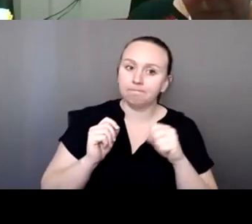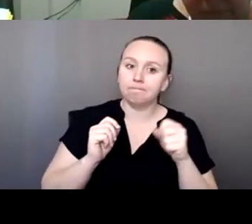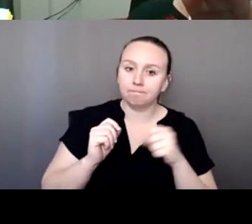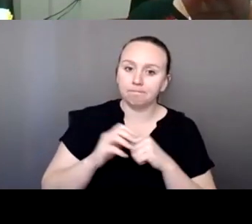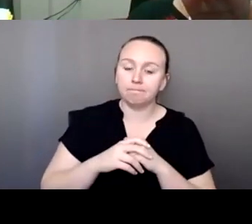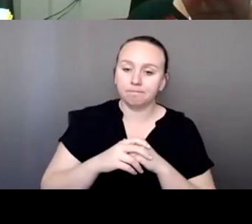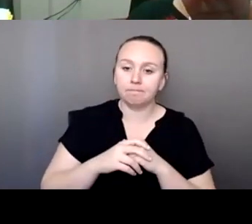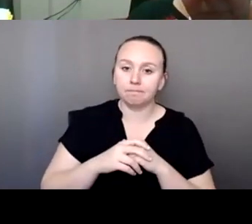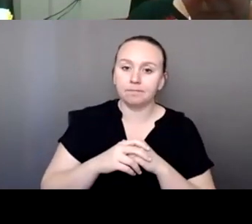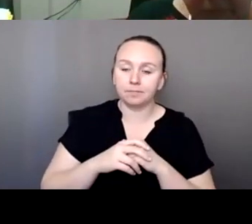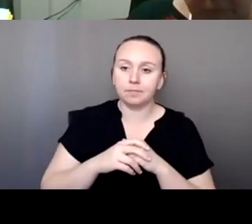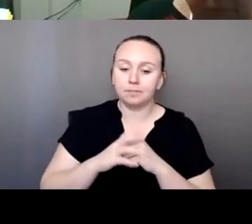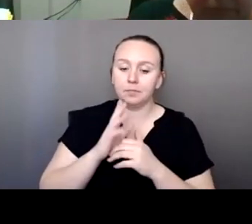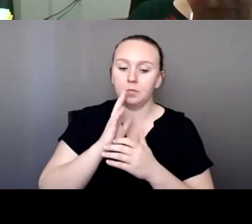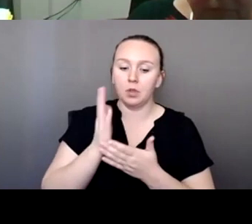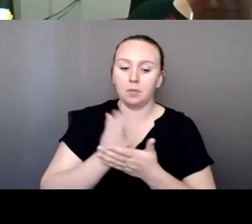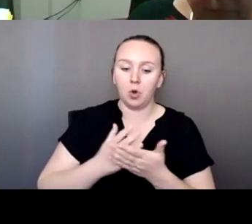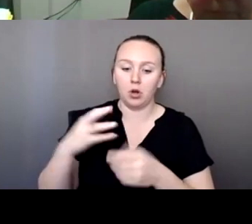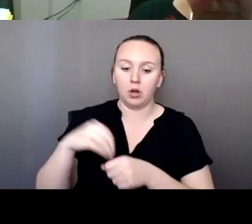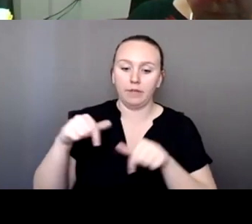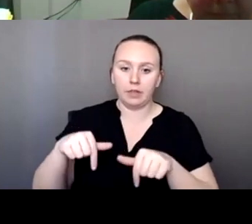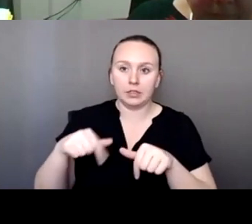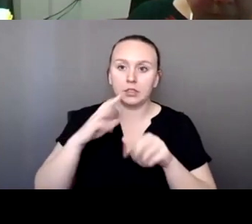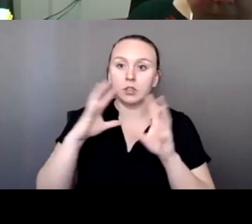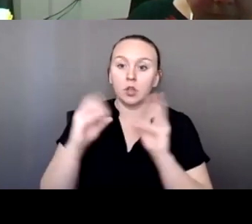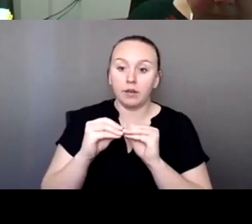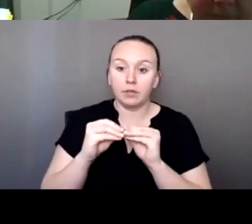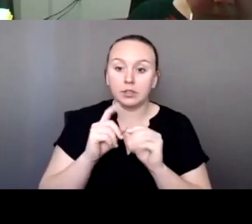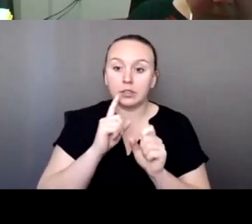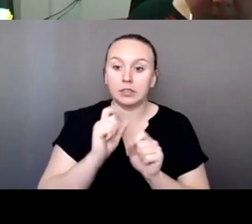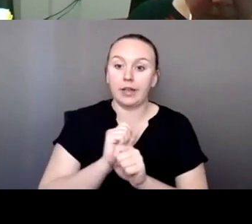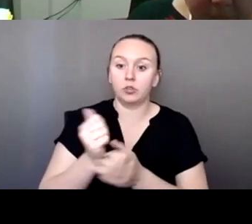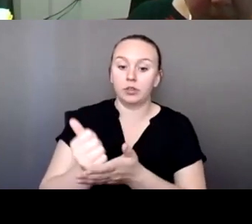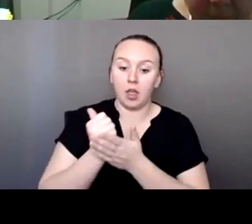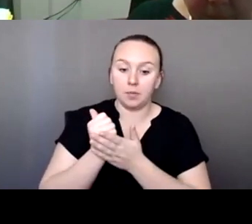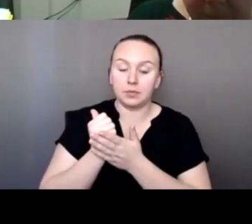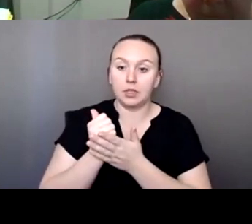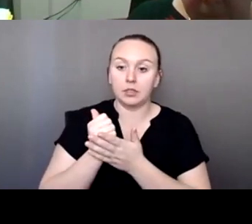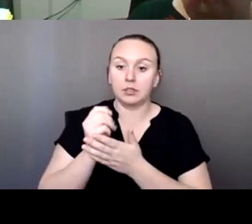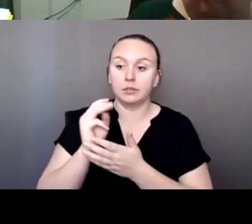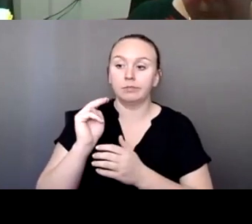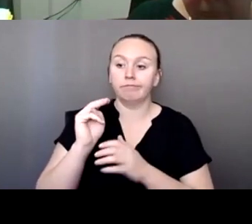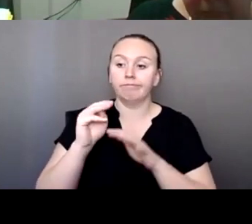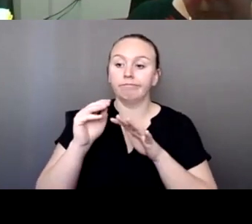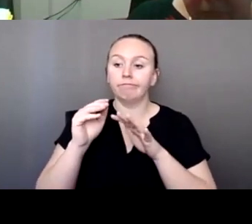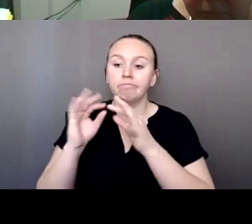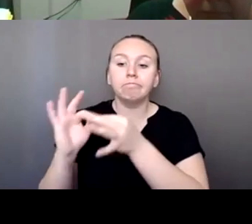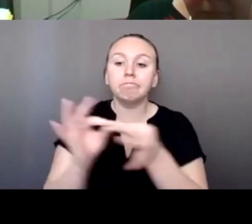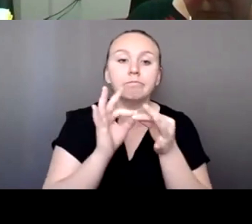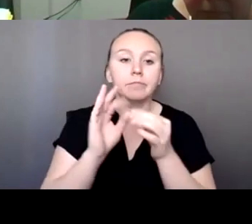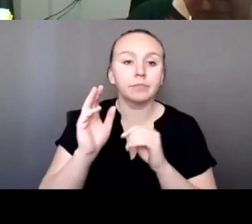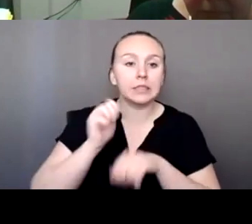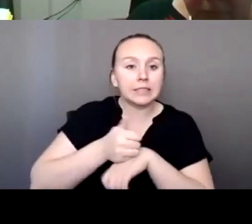I'm part of this, uh, this conference has actually helped us map a couple of connections that I think would be